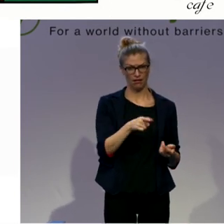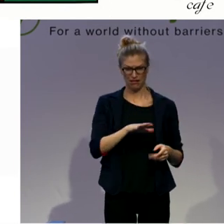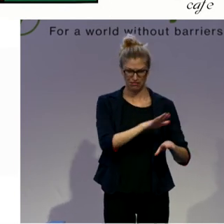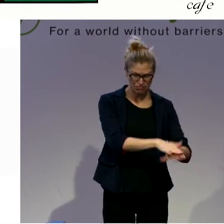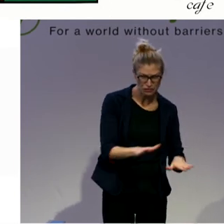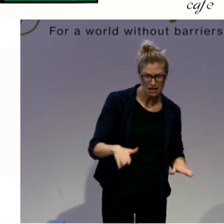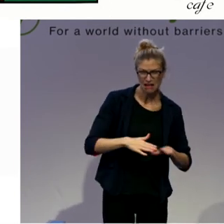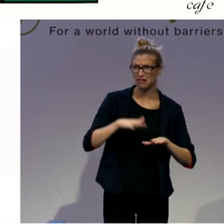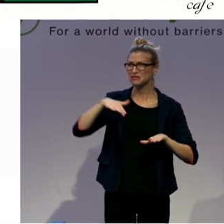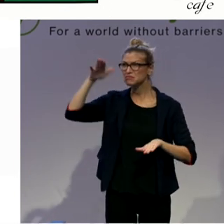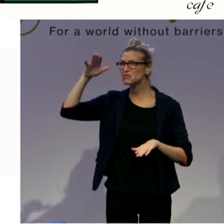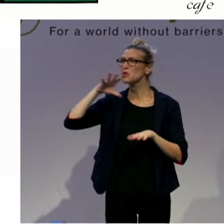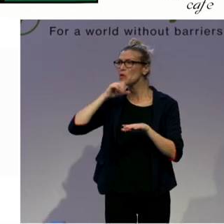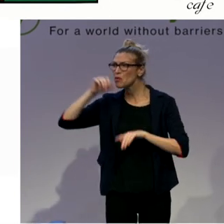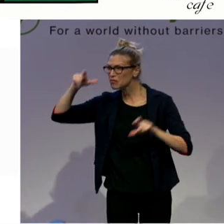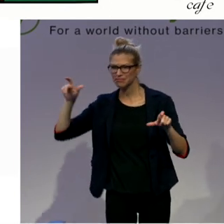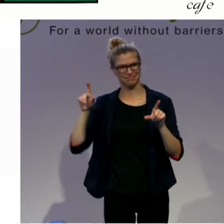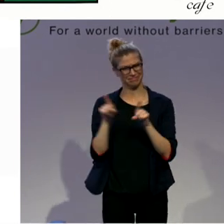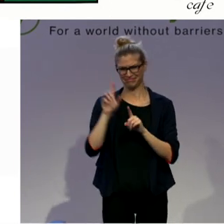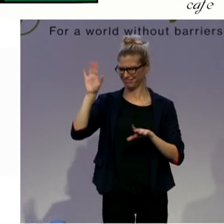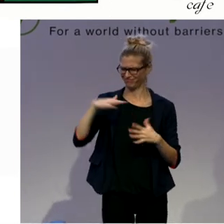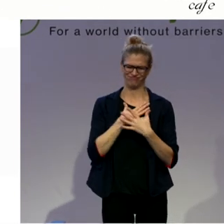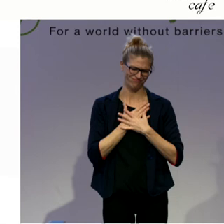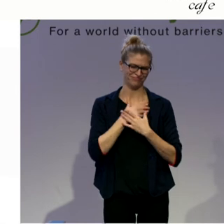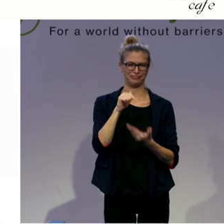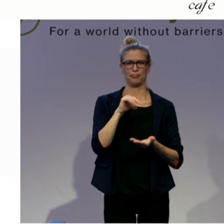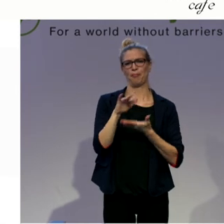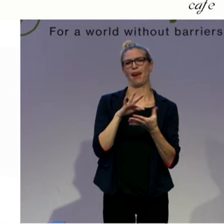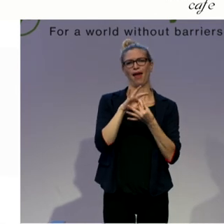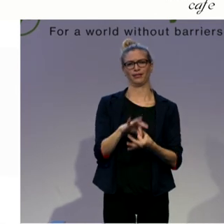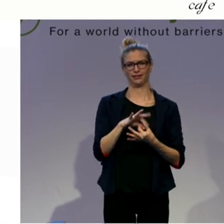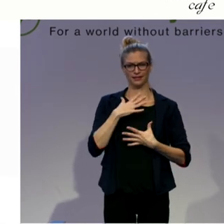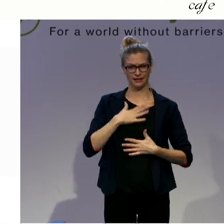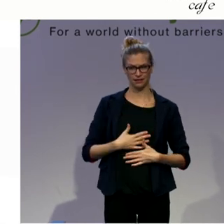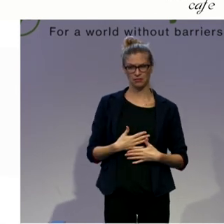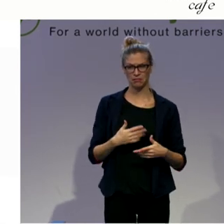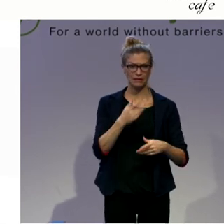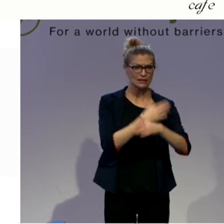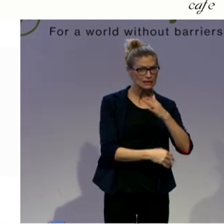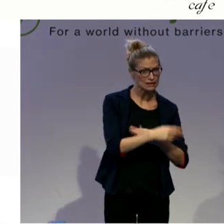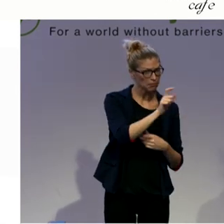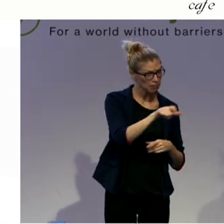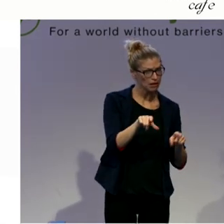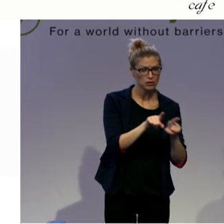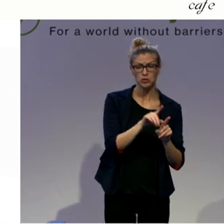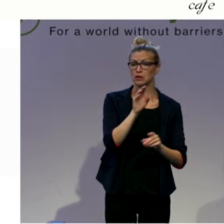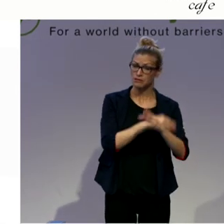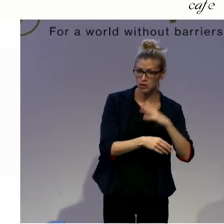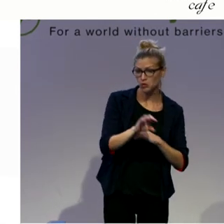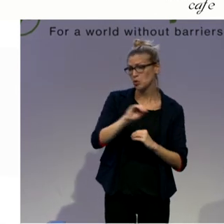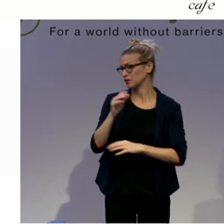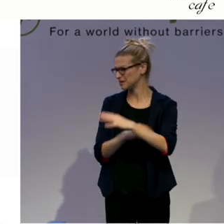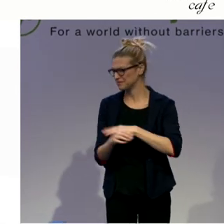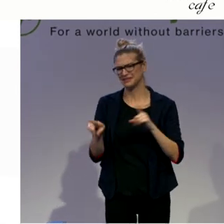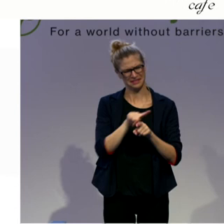postnatal women and people at different stages of rehabilitation. The principles of Pilates is